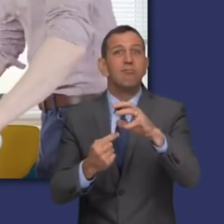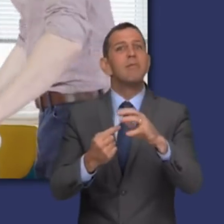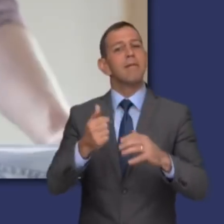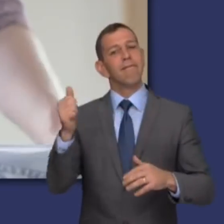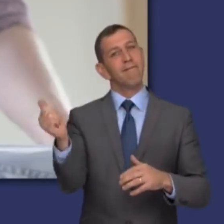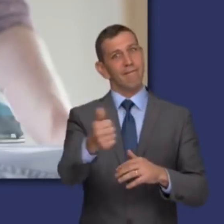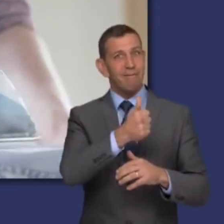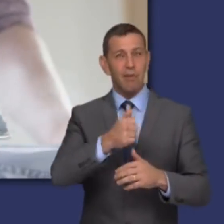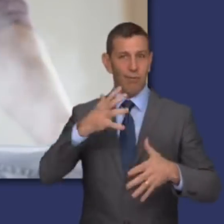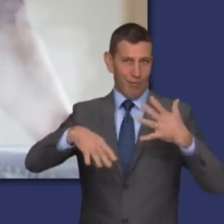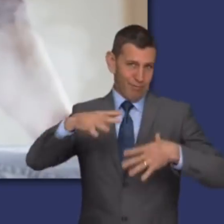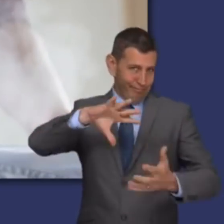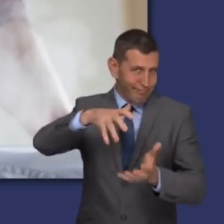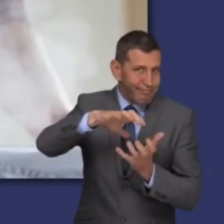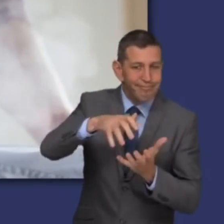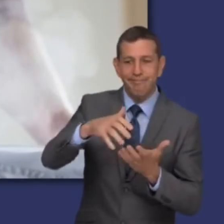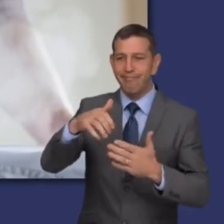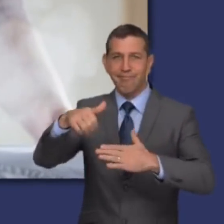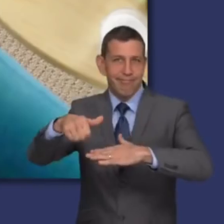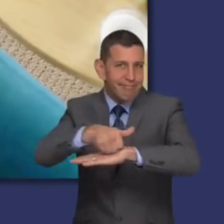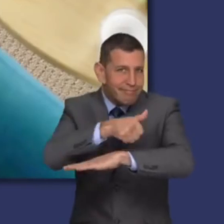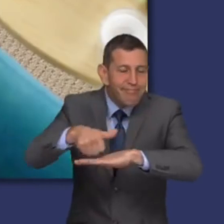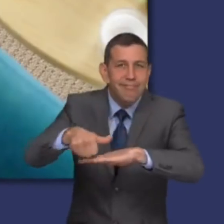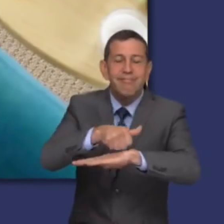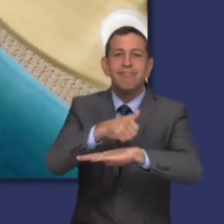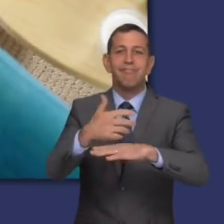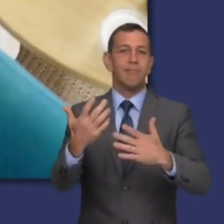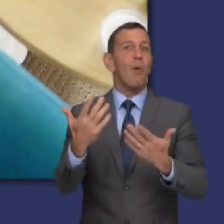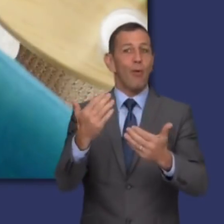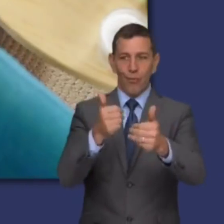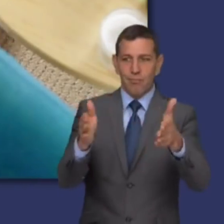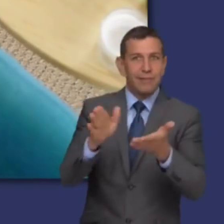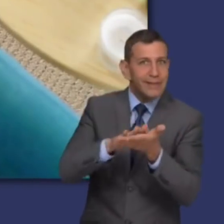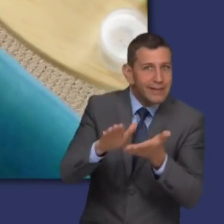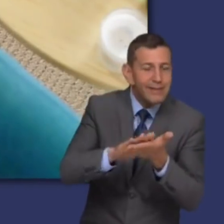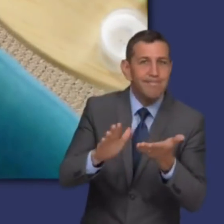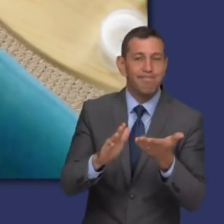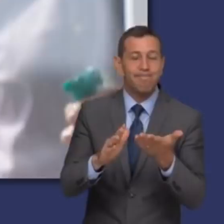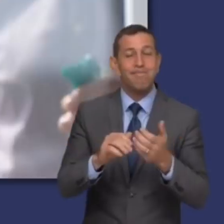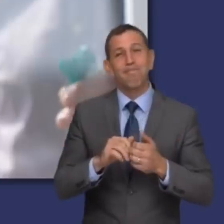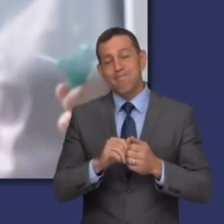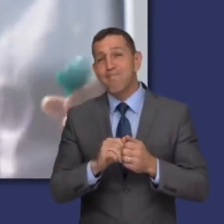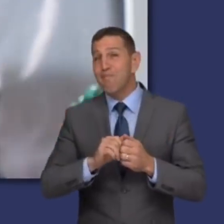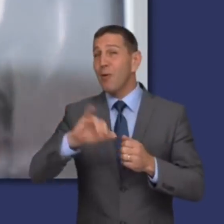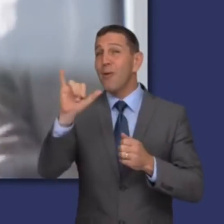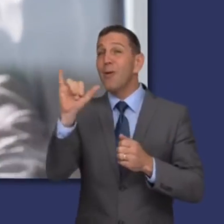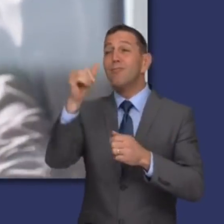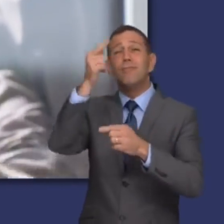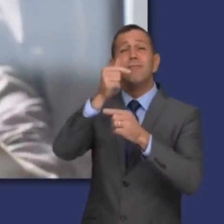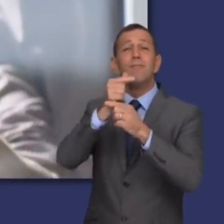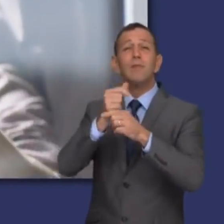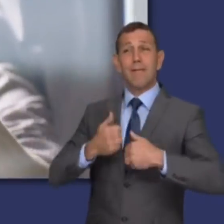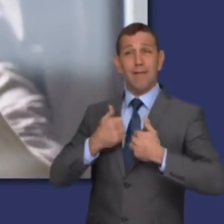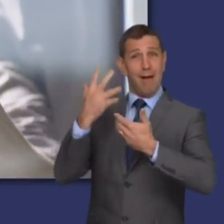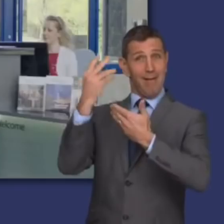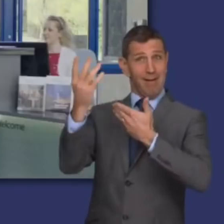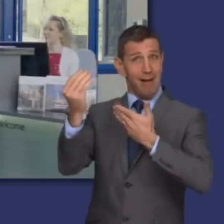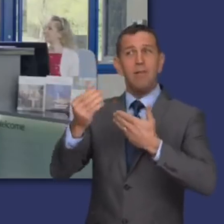they are responsible for caring for their own laundry. They now also look after their own housekeeping.